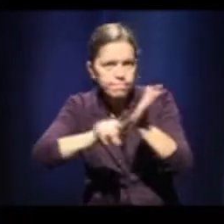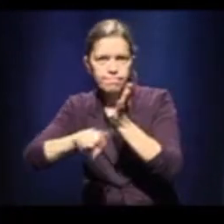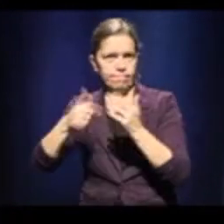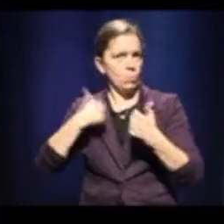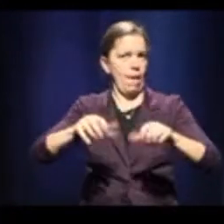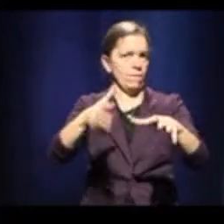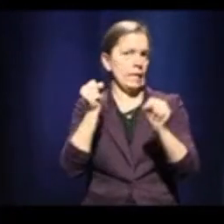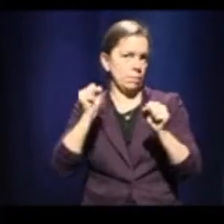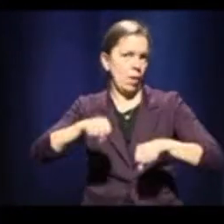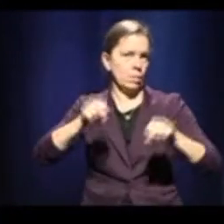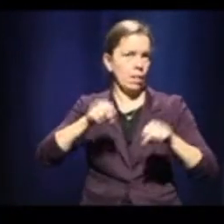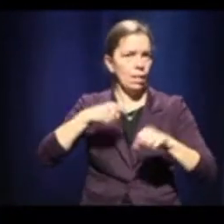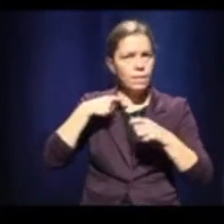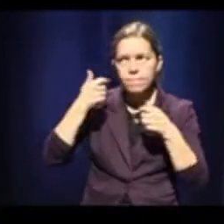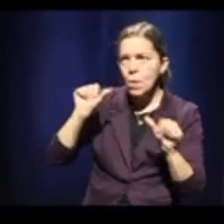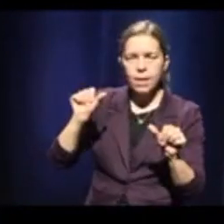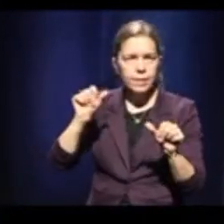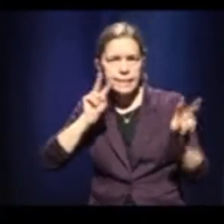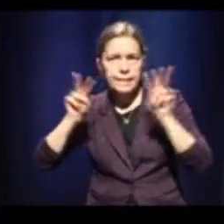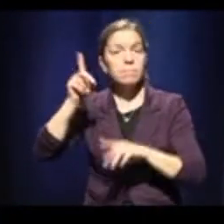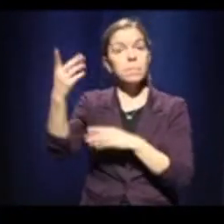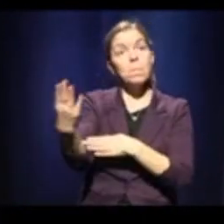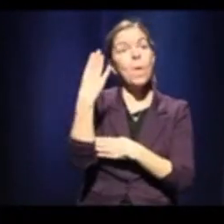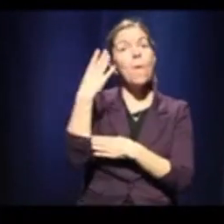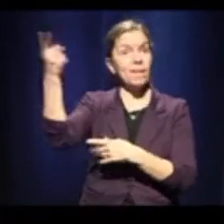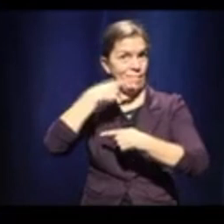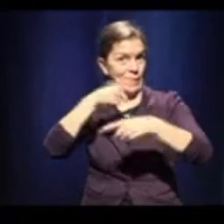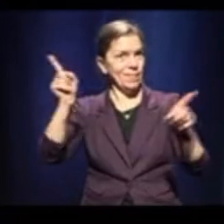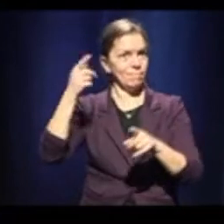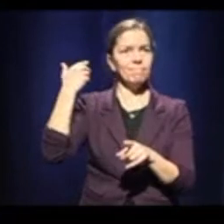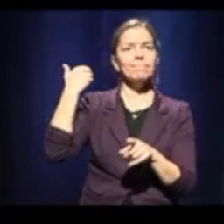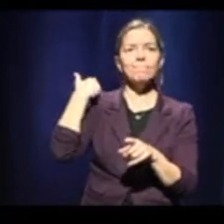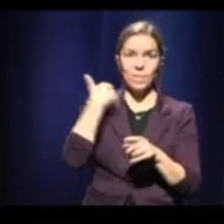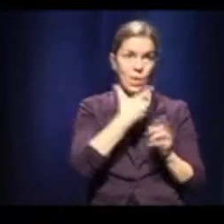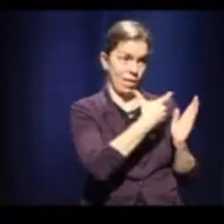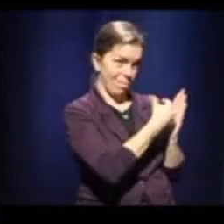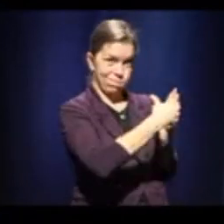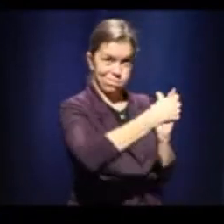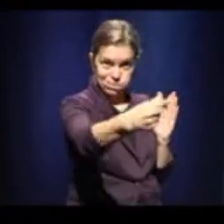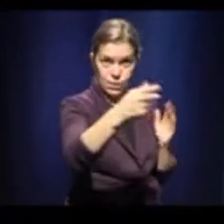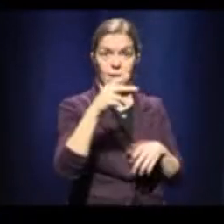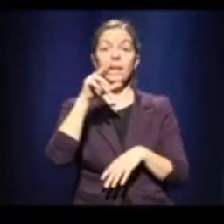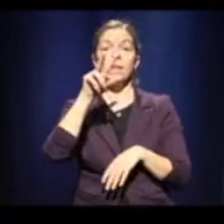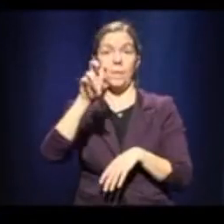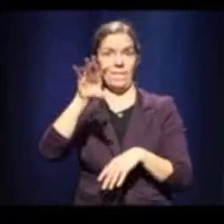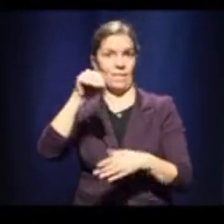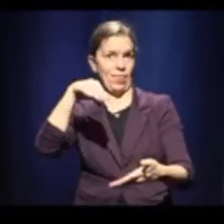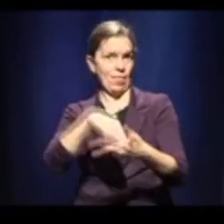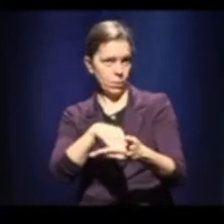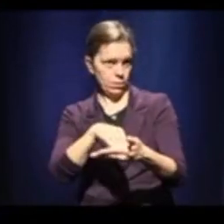objective from 250,000 people being vaccinated for February 8th down to